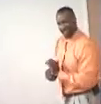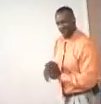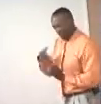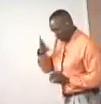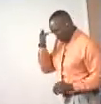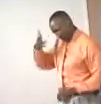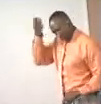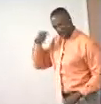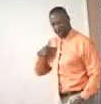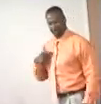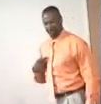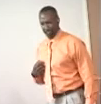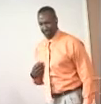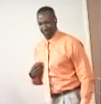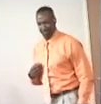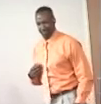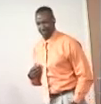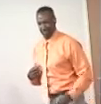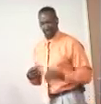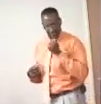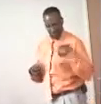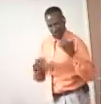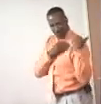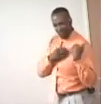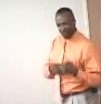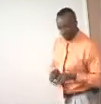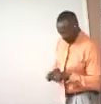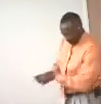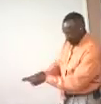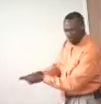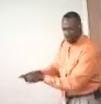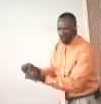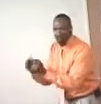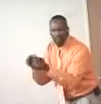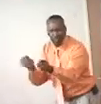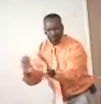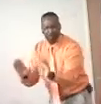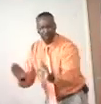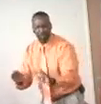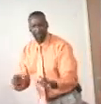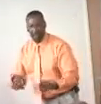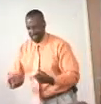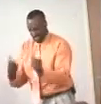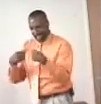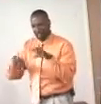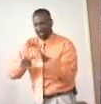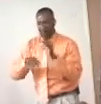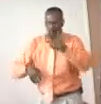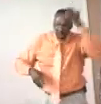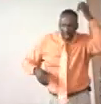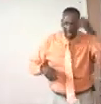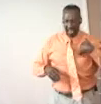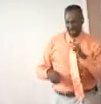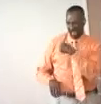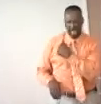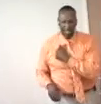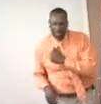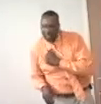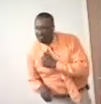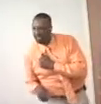Why are you mad at me? Ain't my fault. Come in mad. Got an attitude.